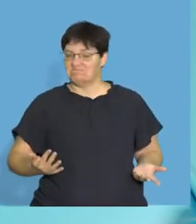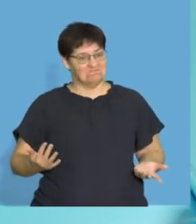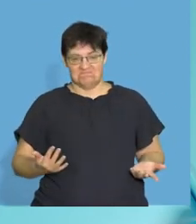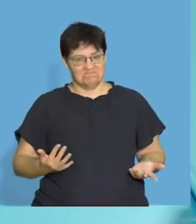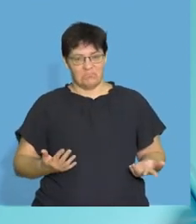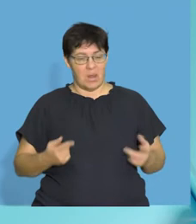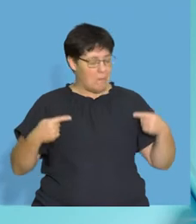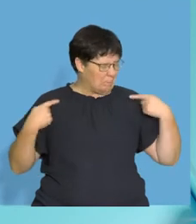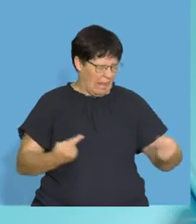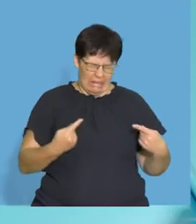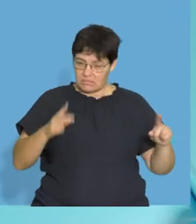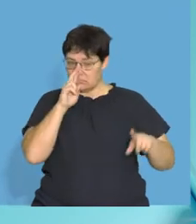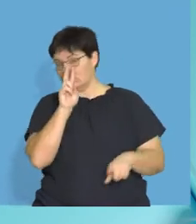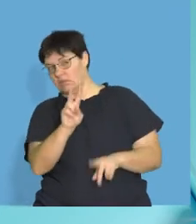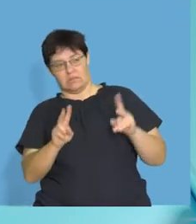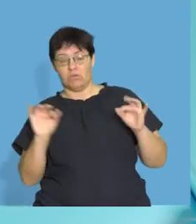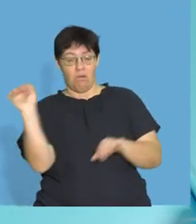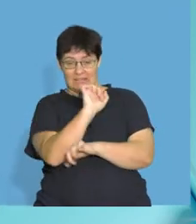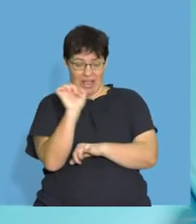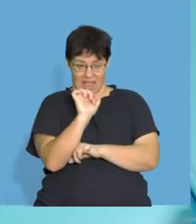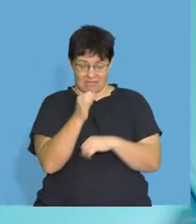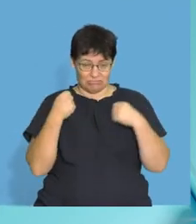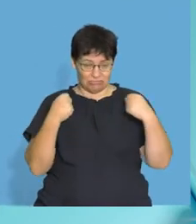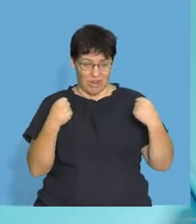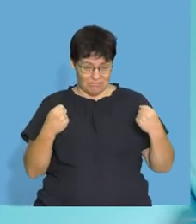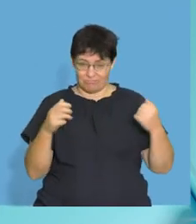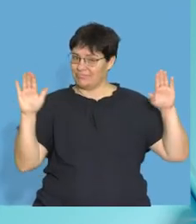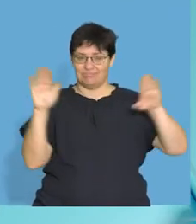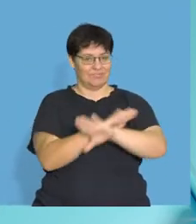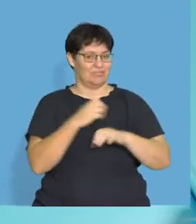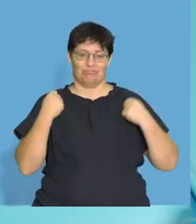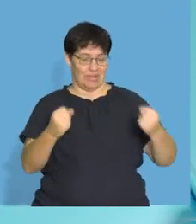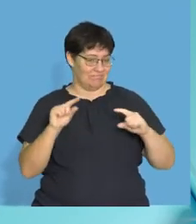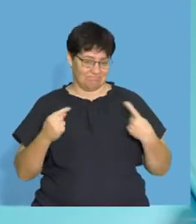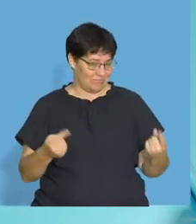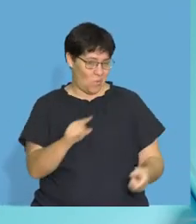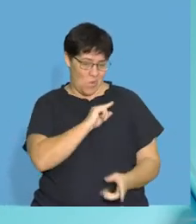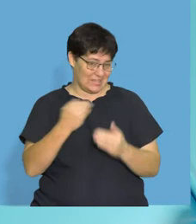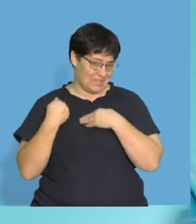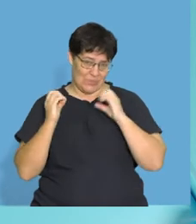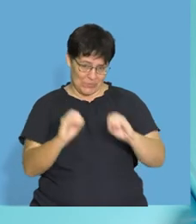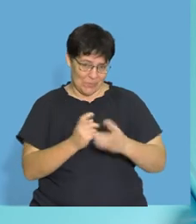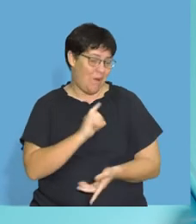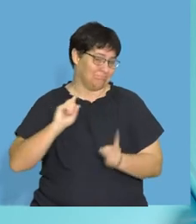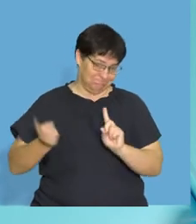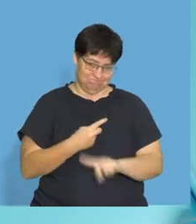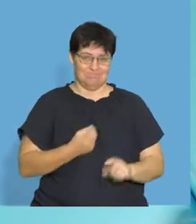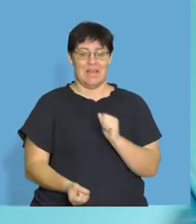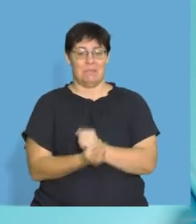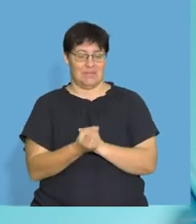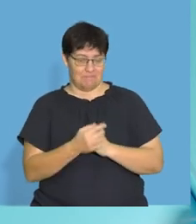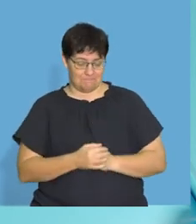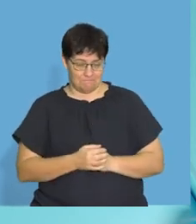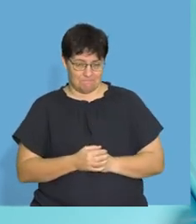that literally, you battle to see at night. So if you're driving a car, or something like that, it's not, you're going to cause an accident.